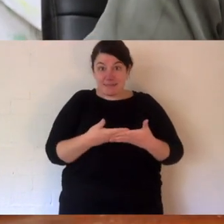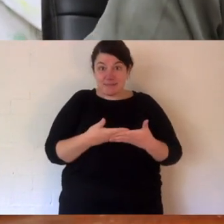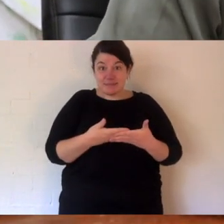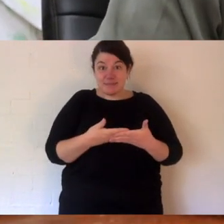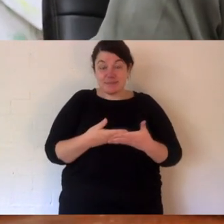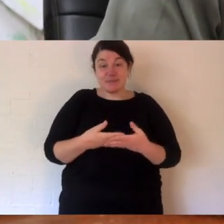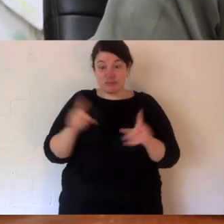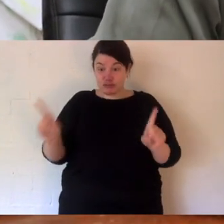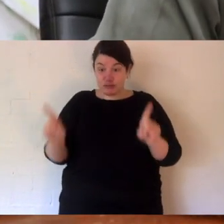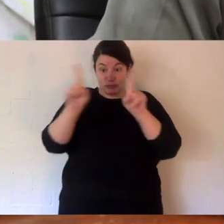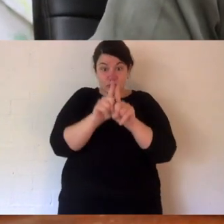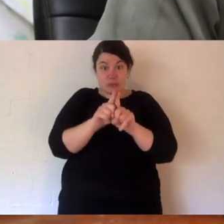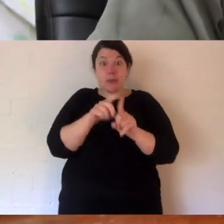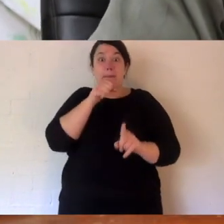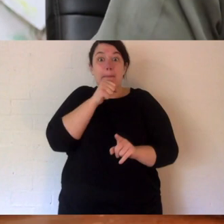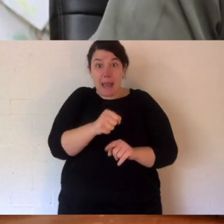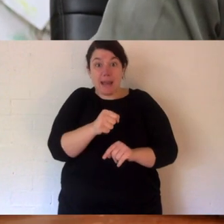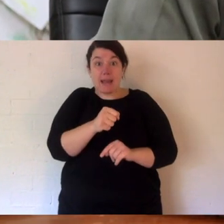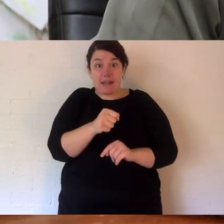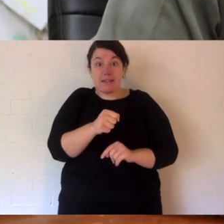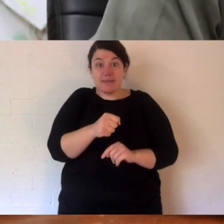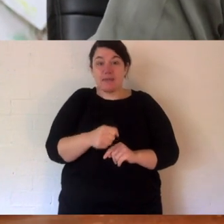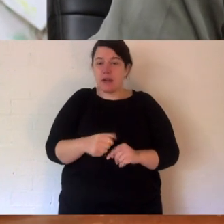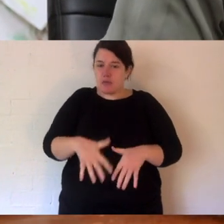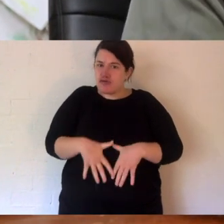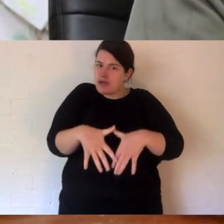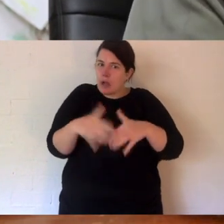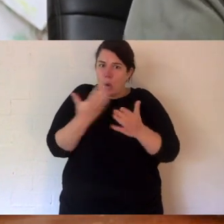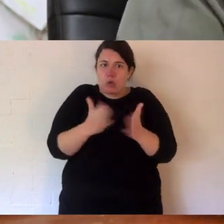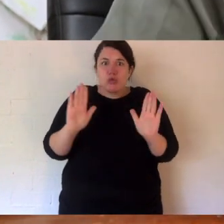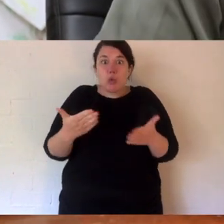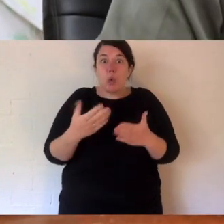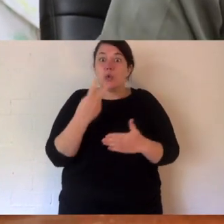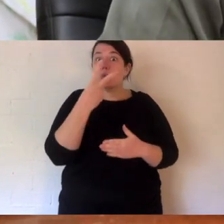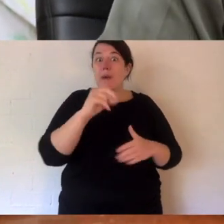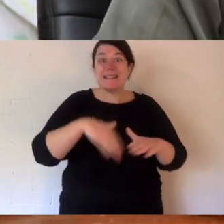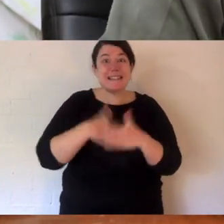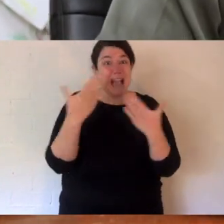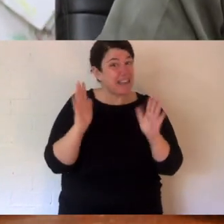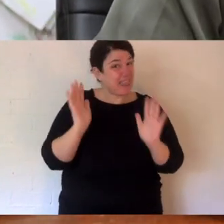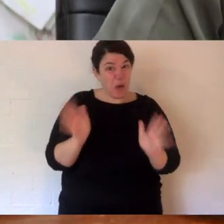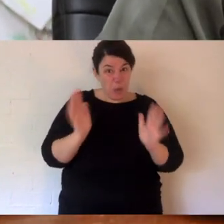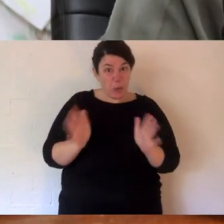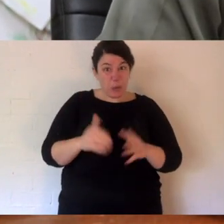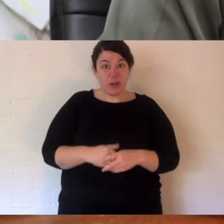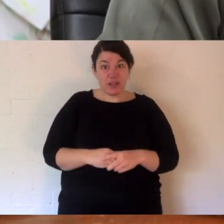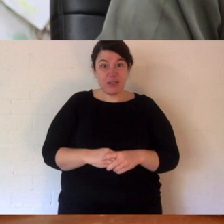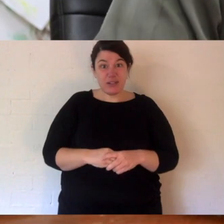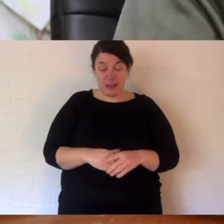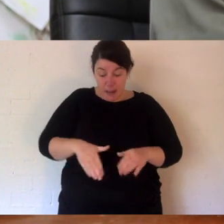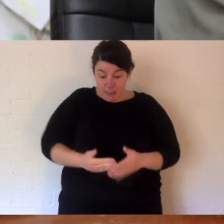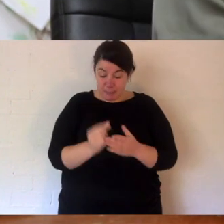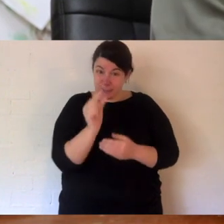When that happens, what will happen is she mates with a male. She's only pregnant for a really short time, like 20 days, really short.